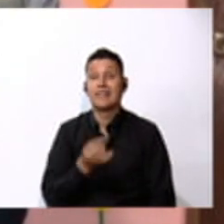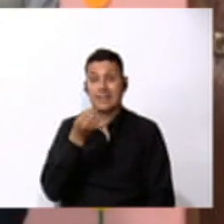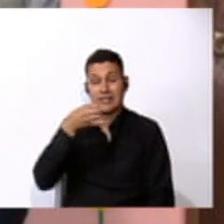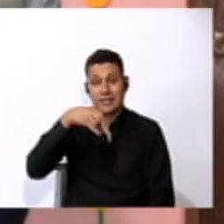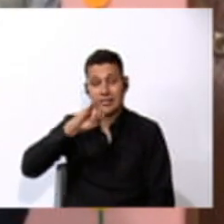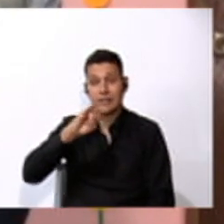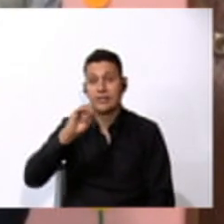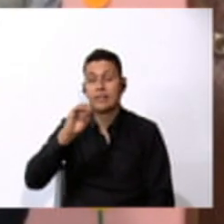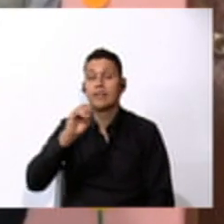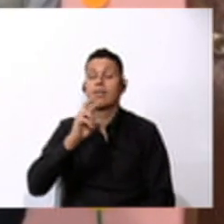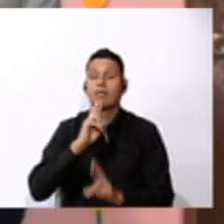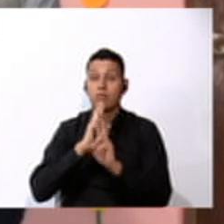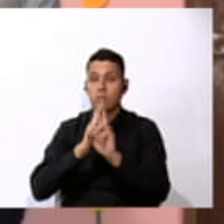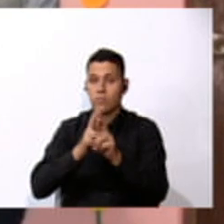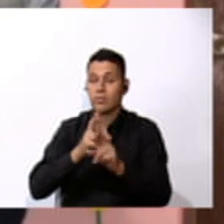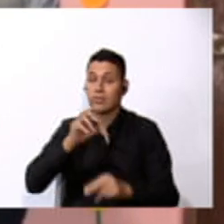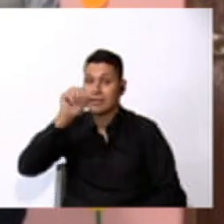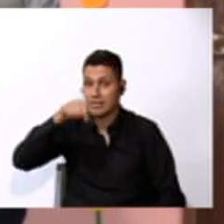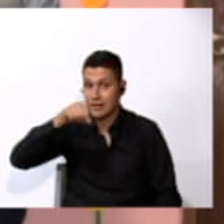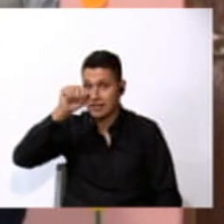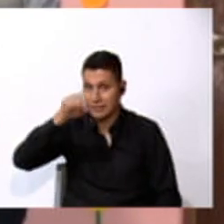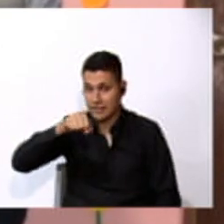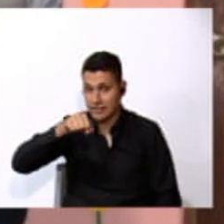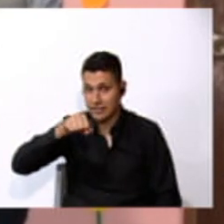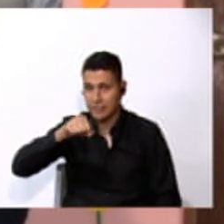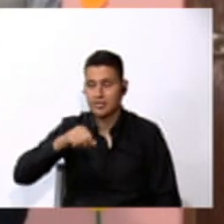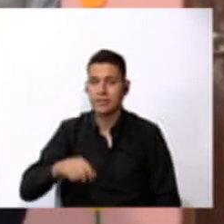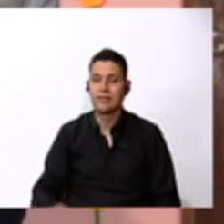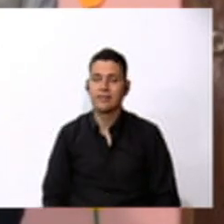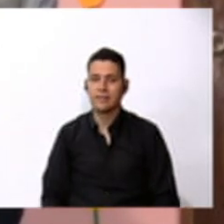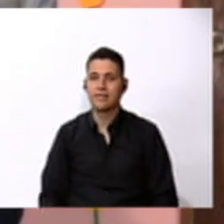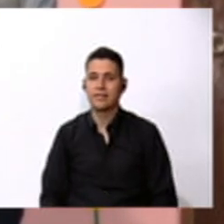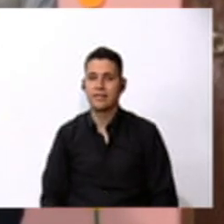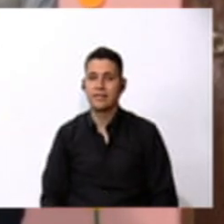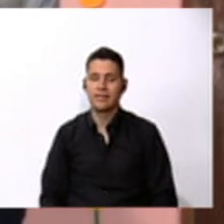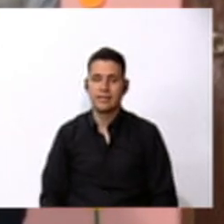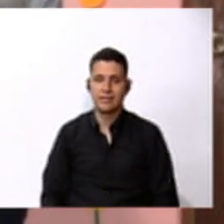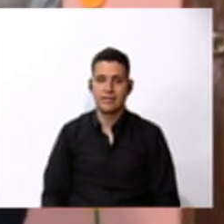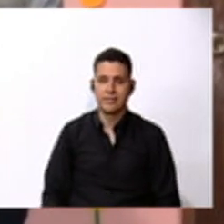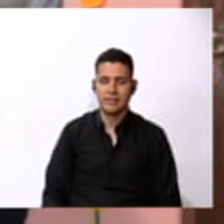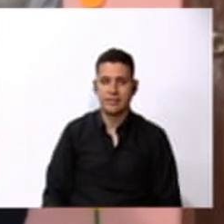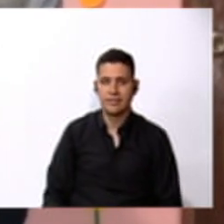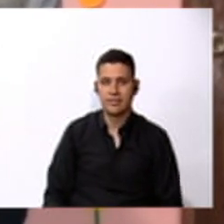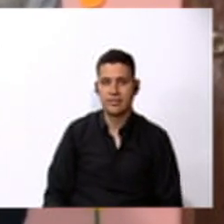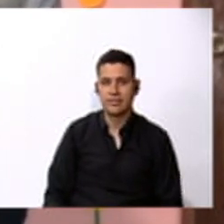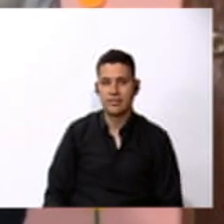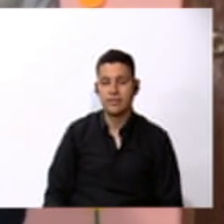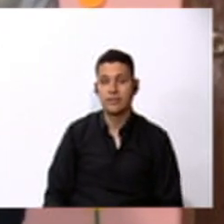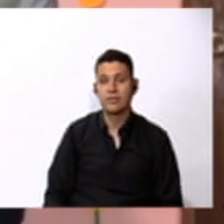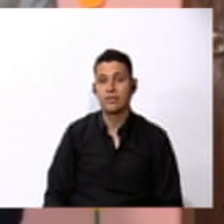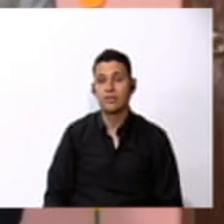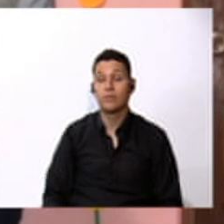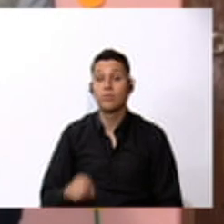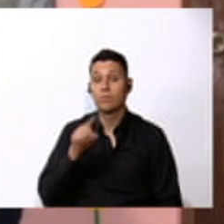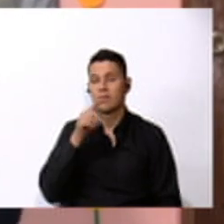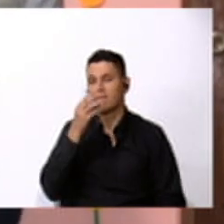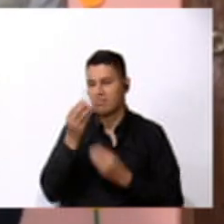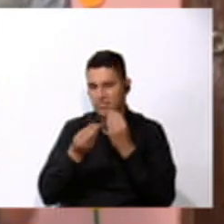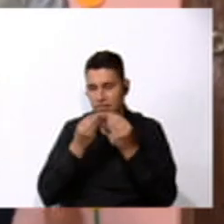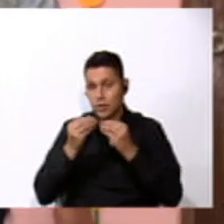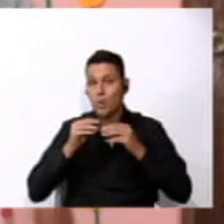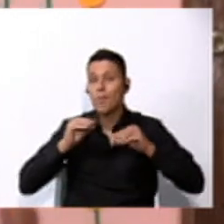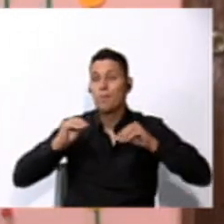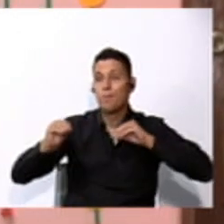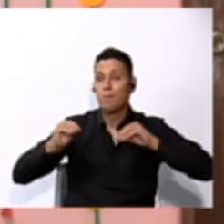is yes, si la respuesta es yes, you are going to move to